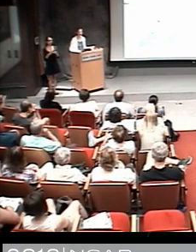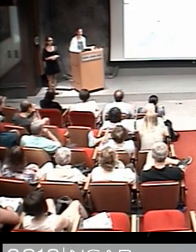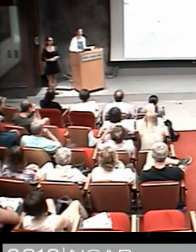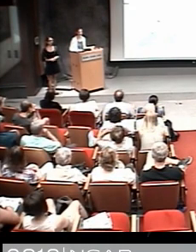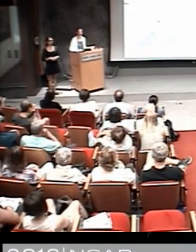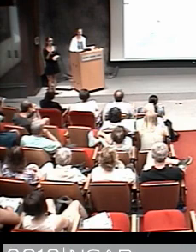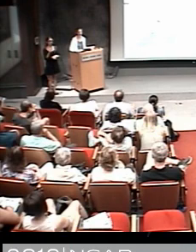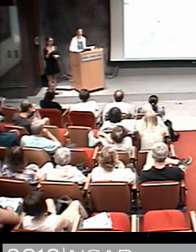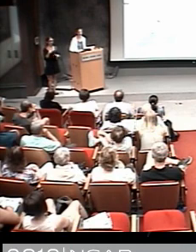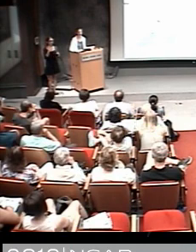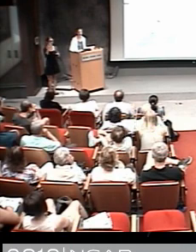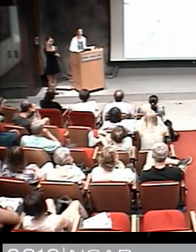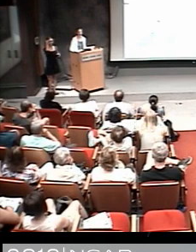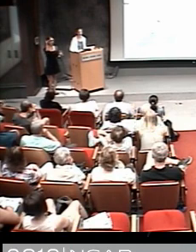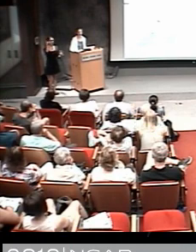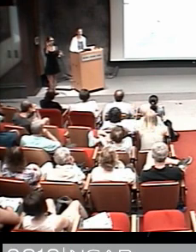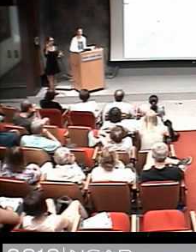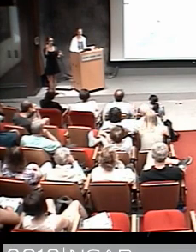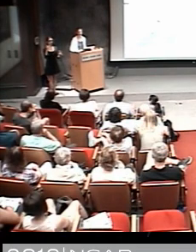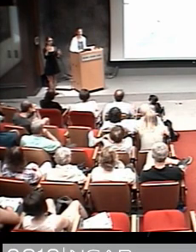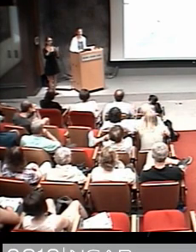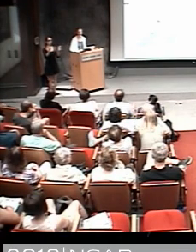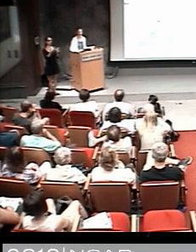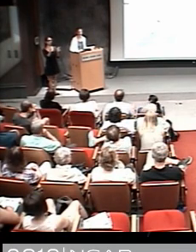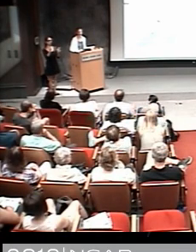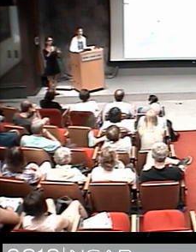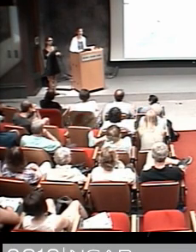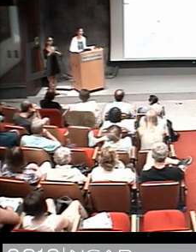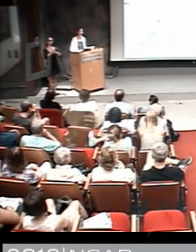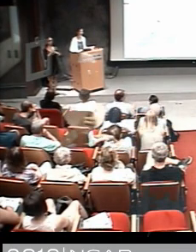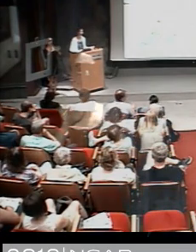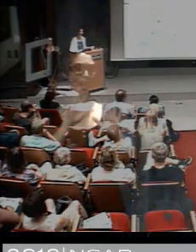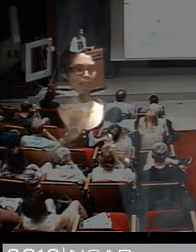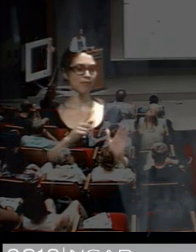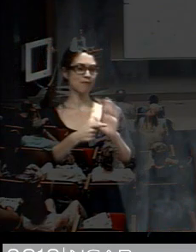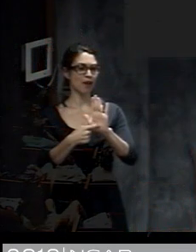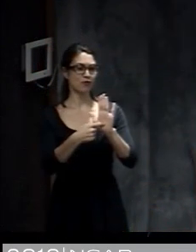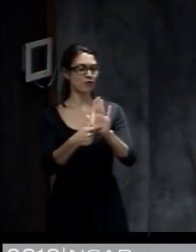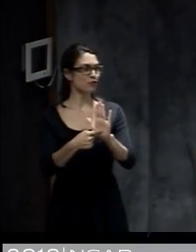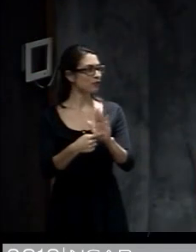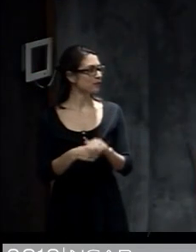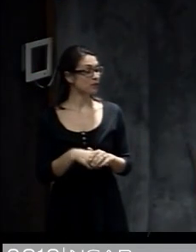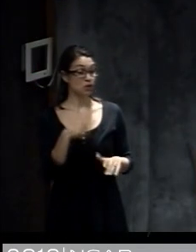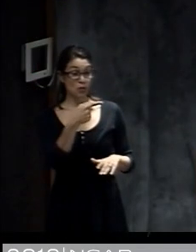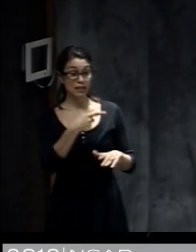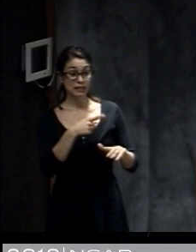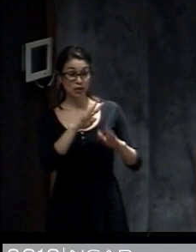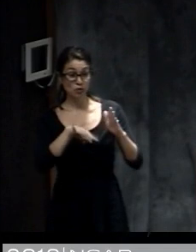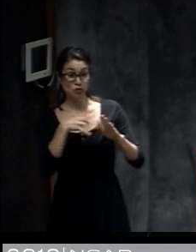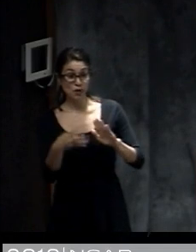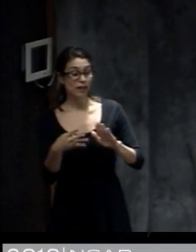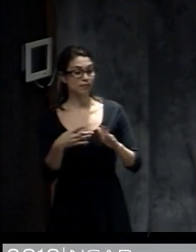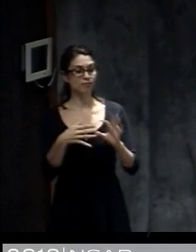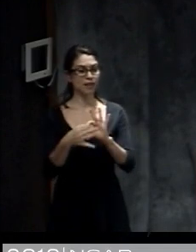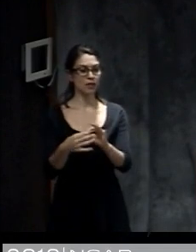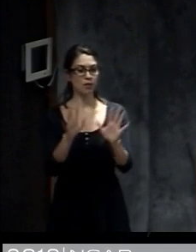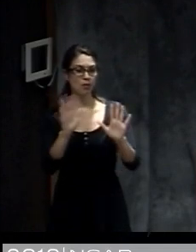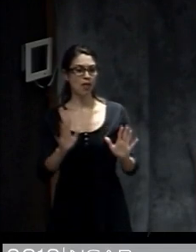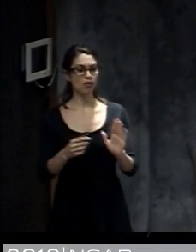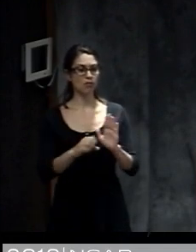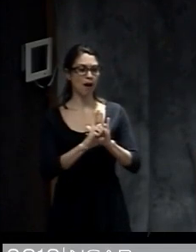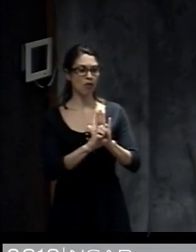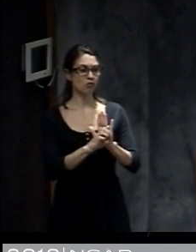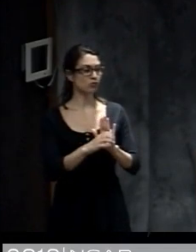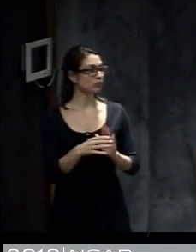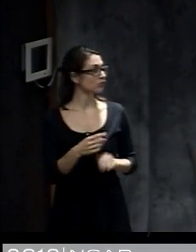sophisticated computer weather models where here you see an example of a weather modeling grid. So what the weather model does is it takes information and puts